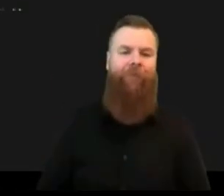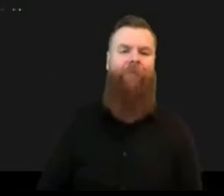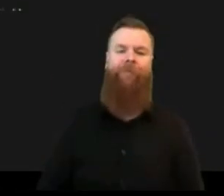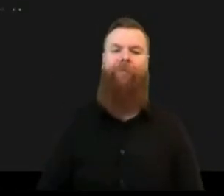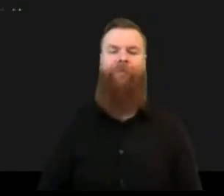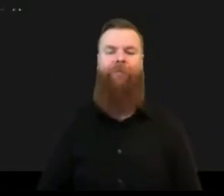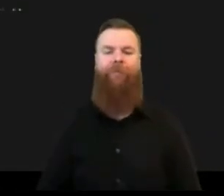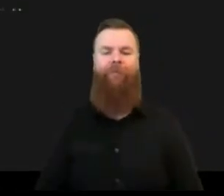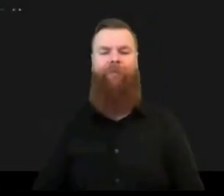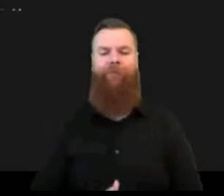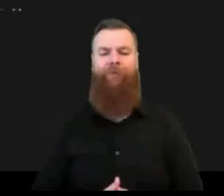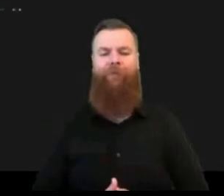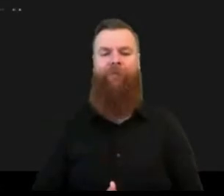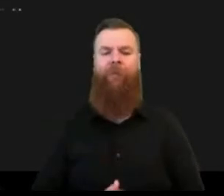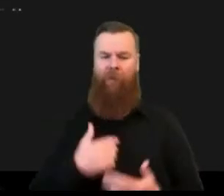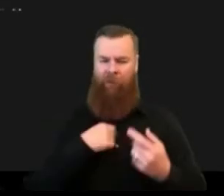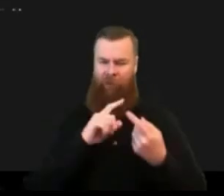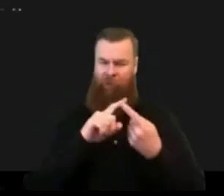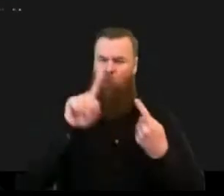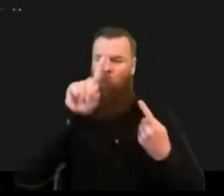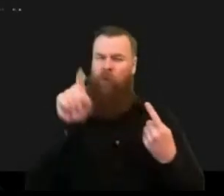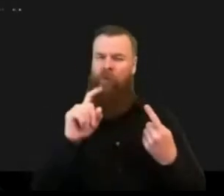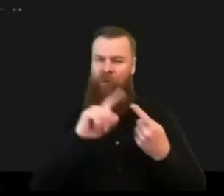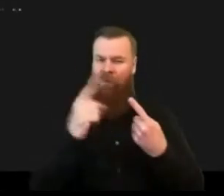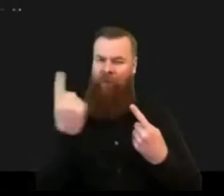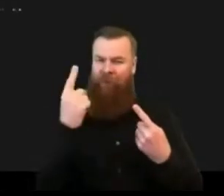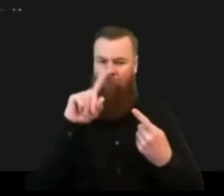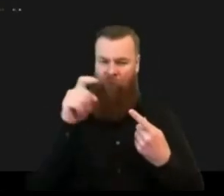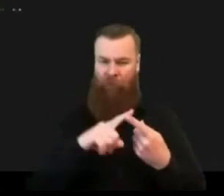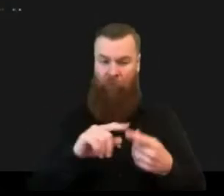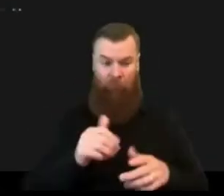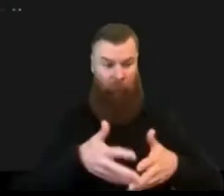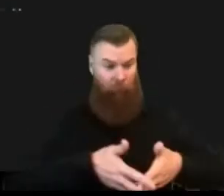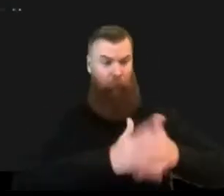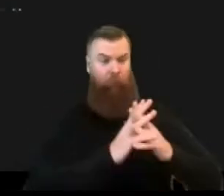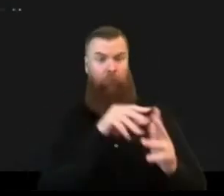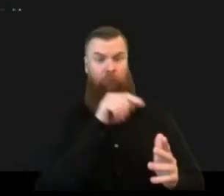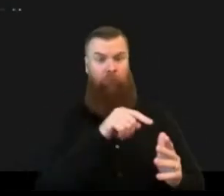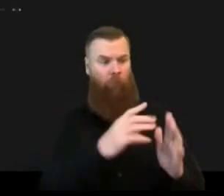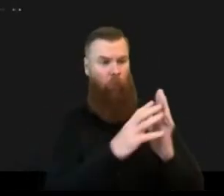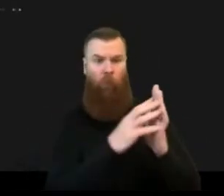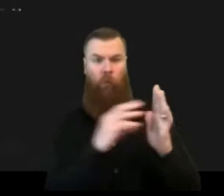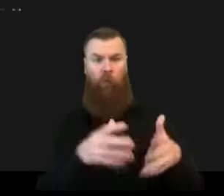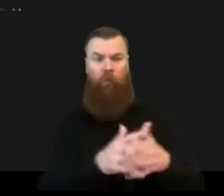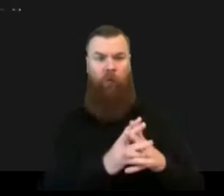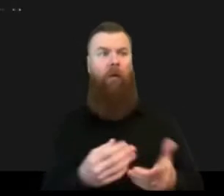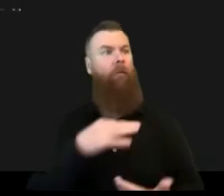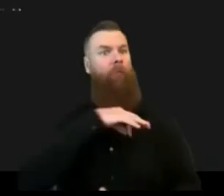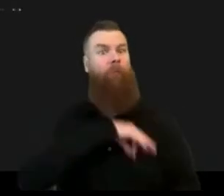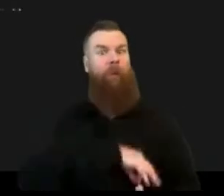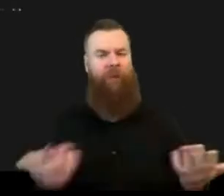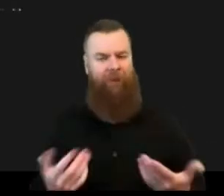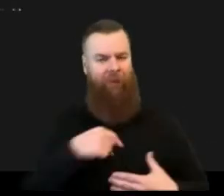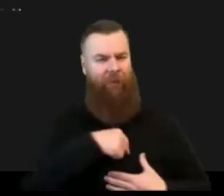of the implementation of disaster impact modeling uh we have um the